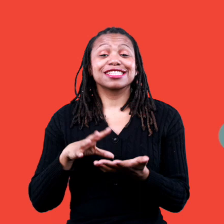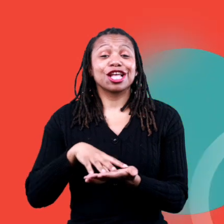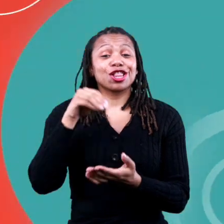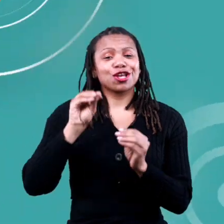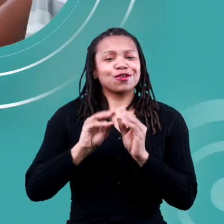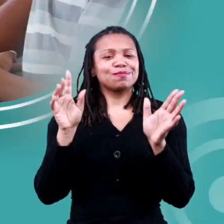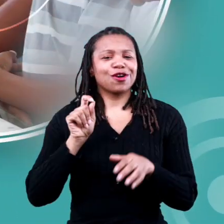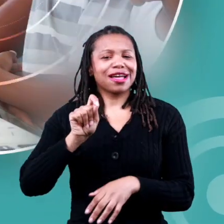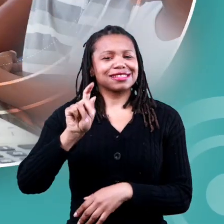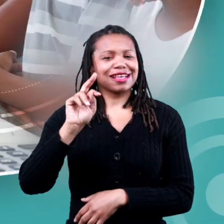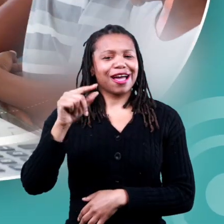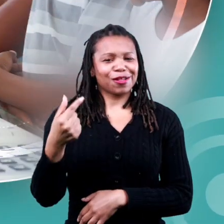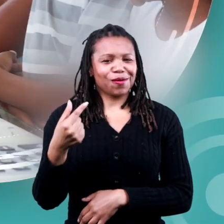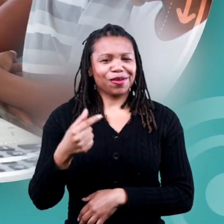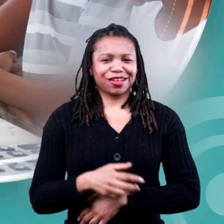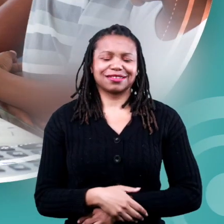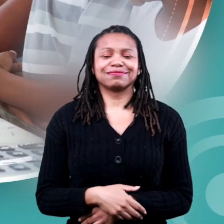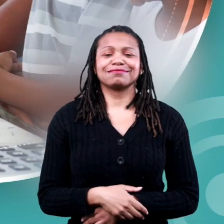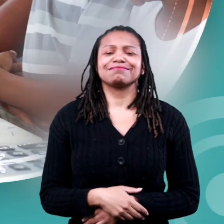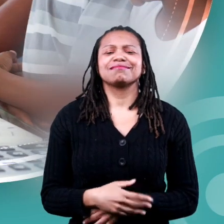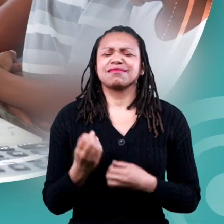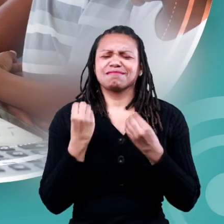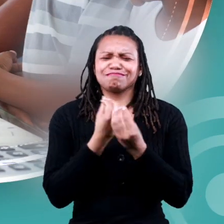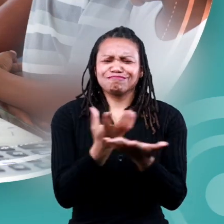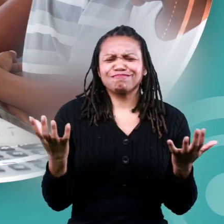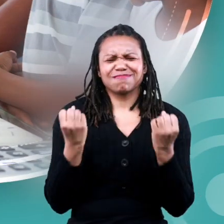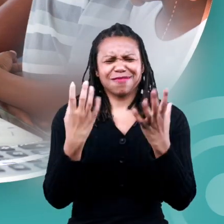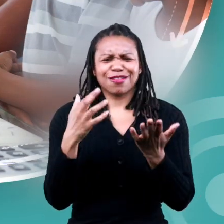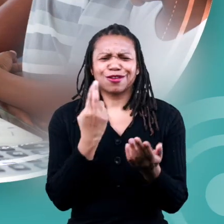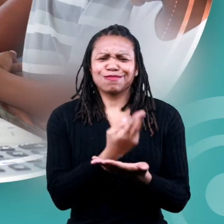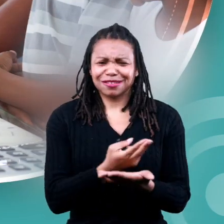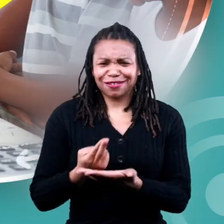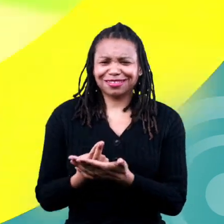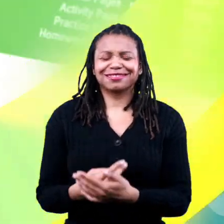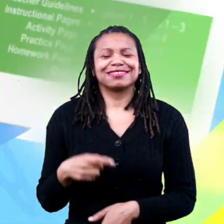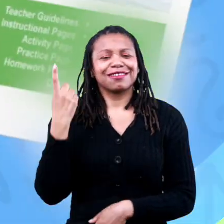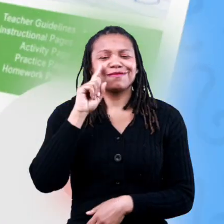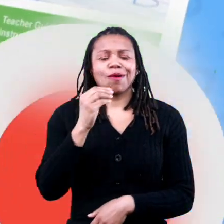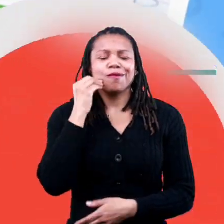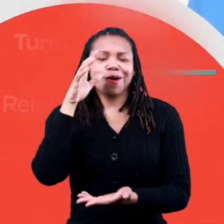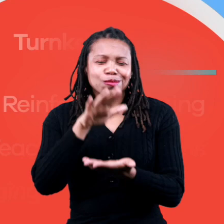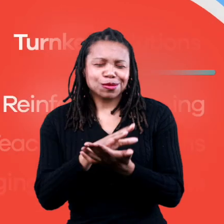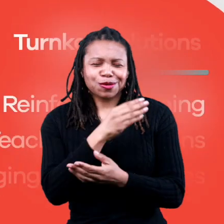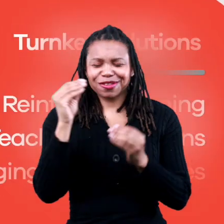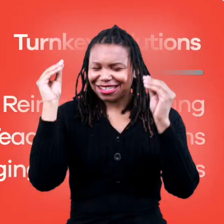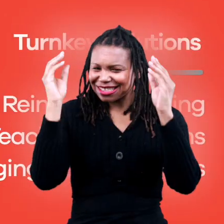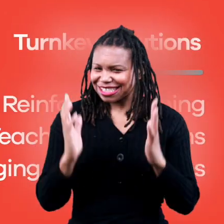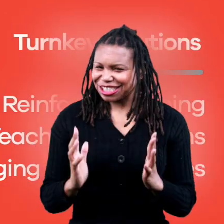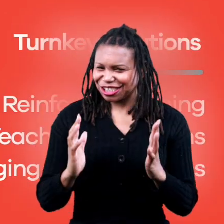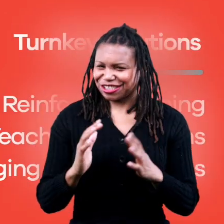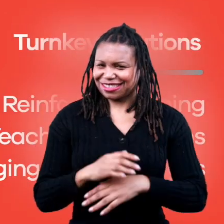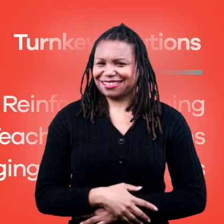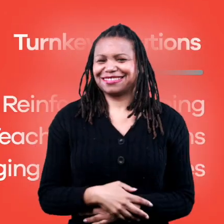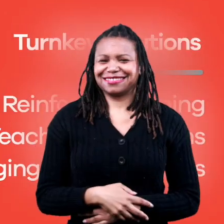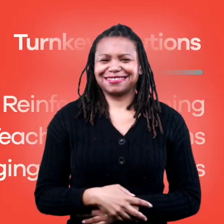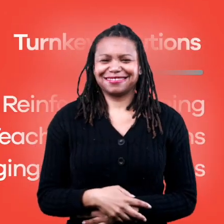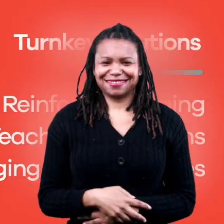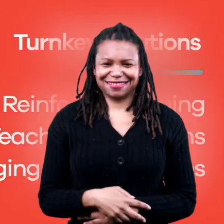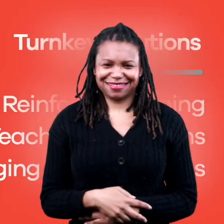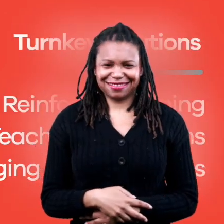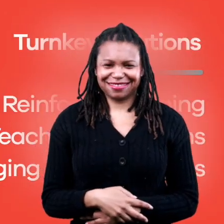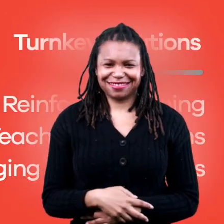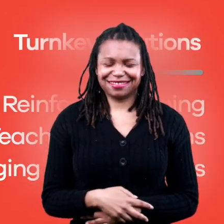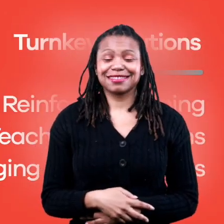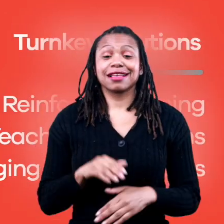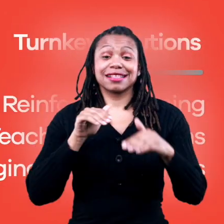us at learnbright.org for thousands of free resources and turnkey solutions for teachers and